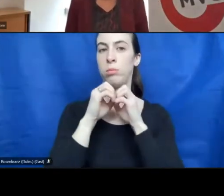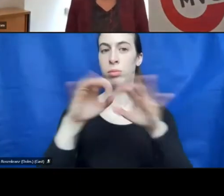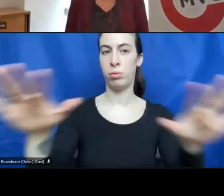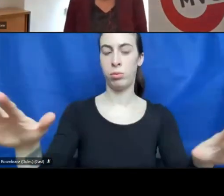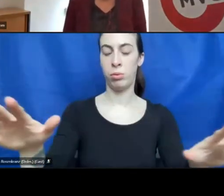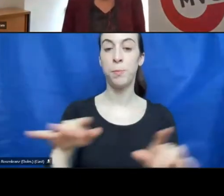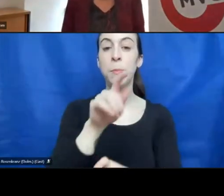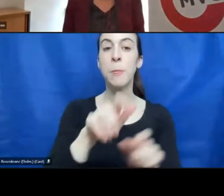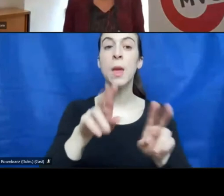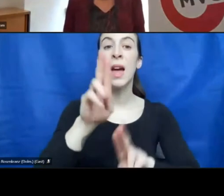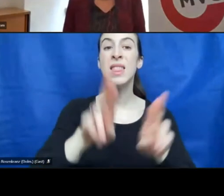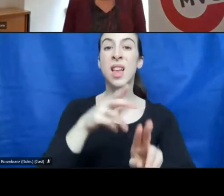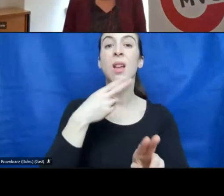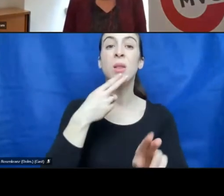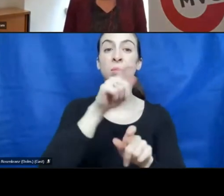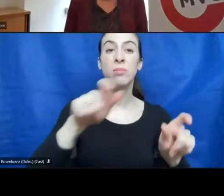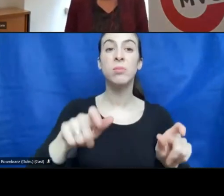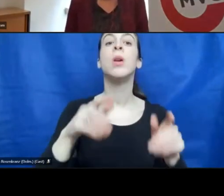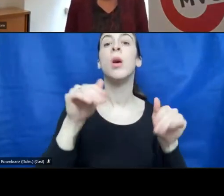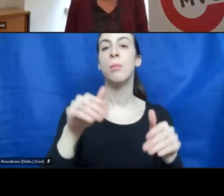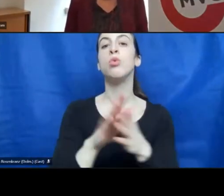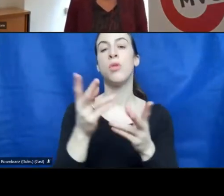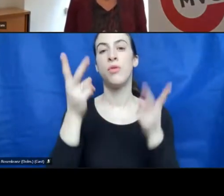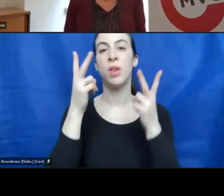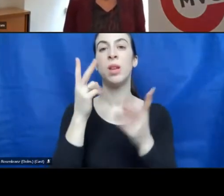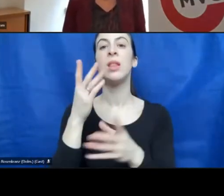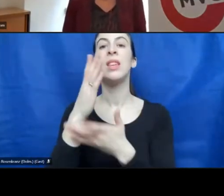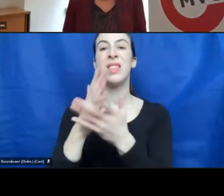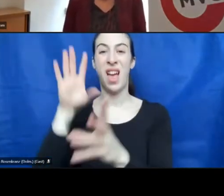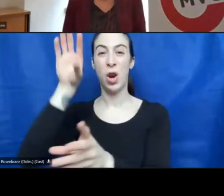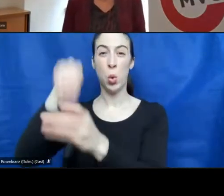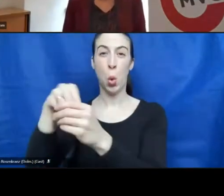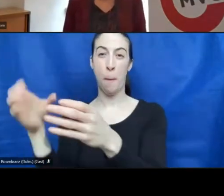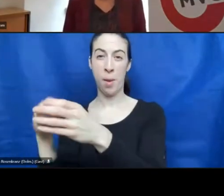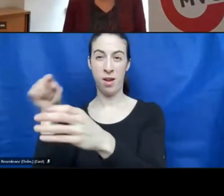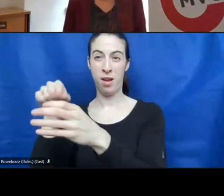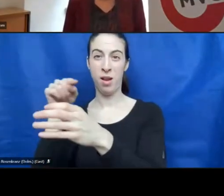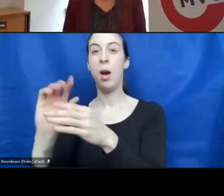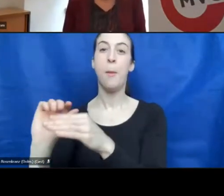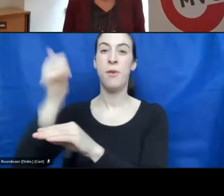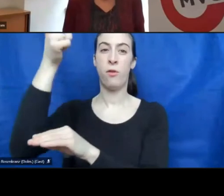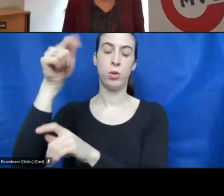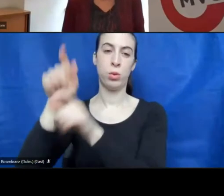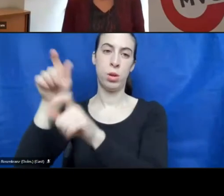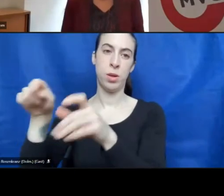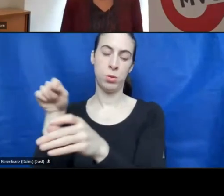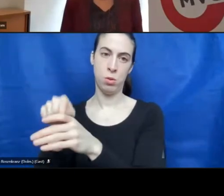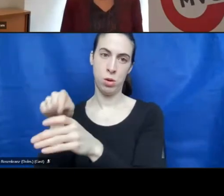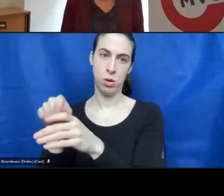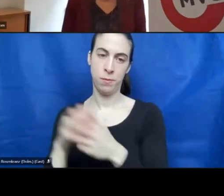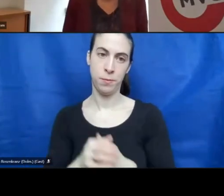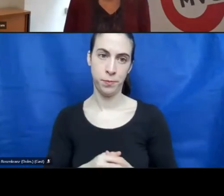to belong to the group of preferential persons. In order to count among this group, a minimum